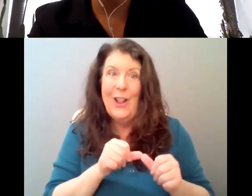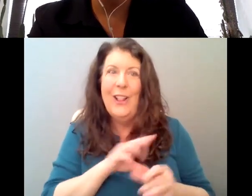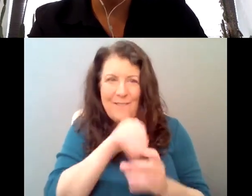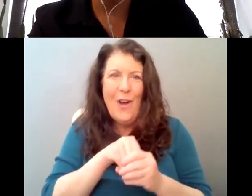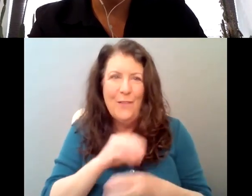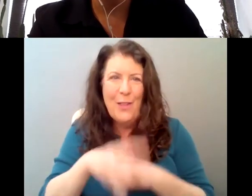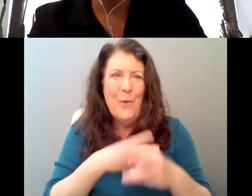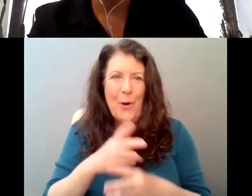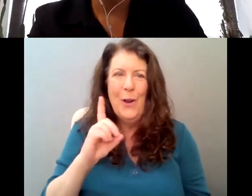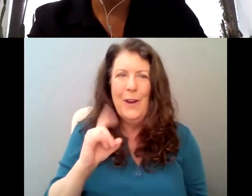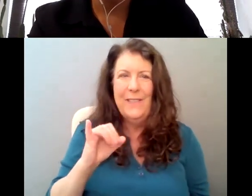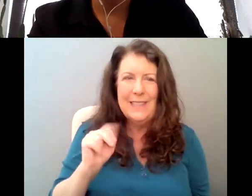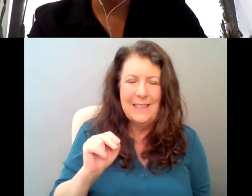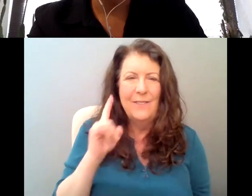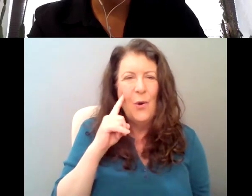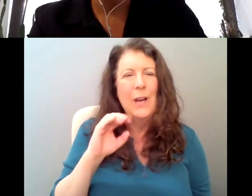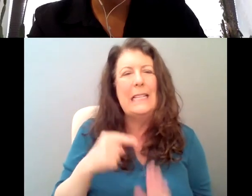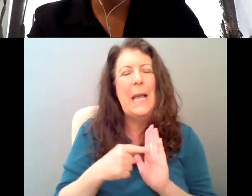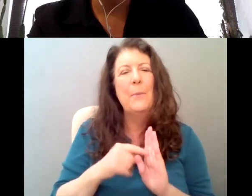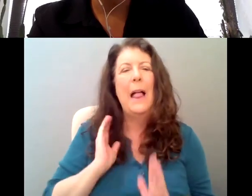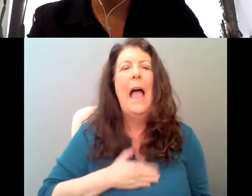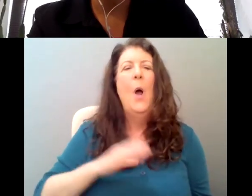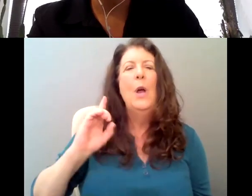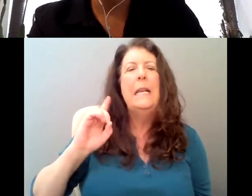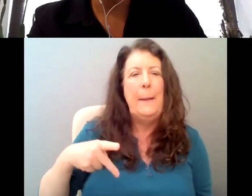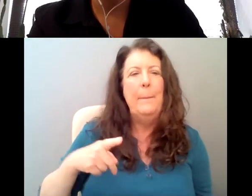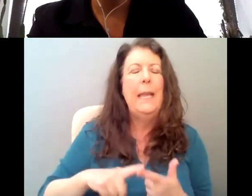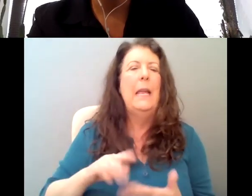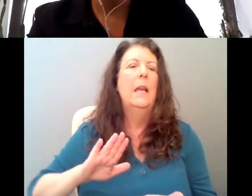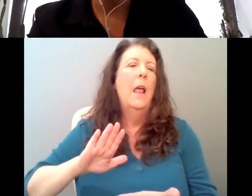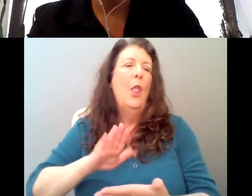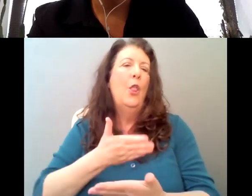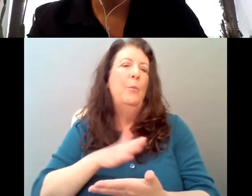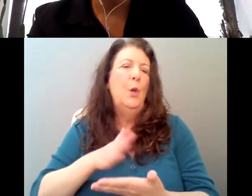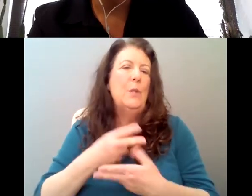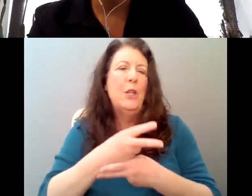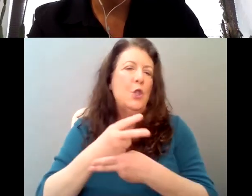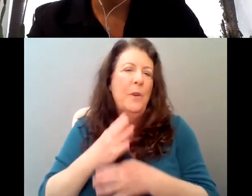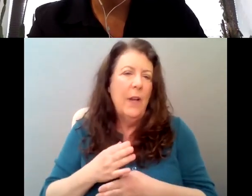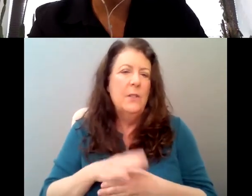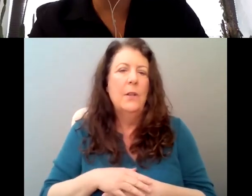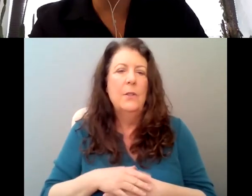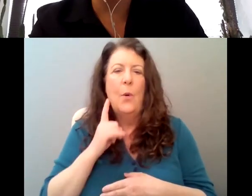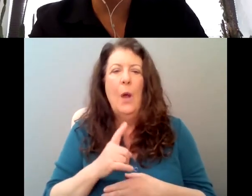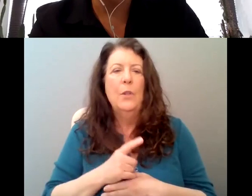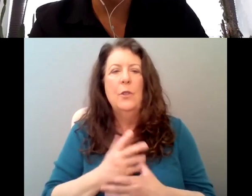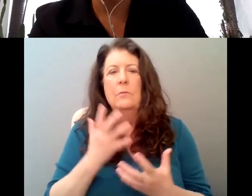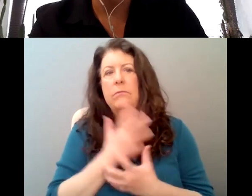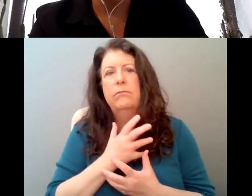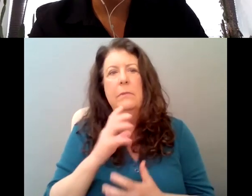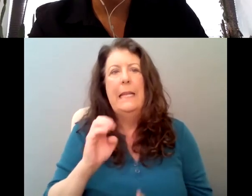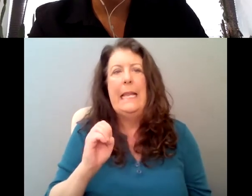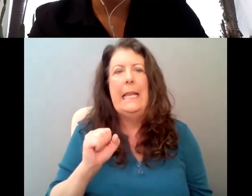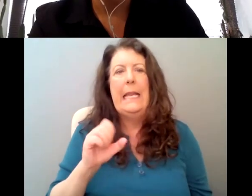music supervisor and editors. And, um, I was just a humongous fan of Eastbound and Down. And I knew that like,